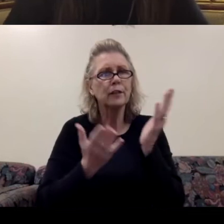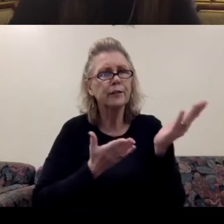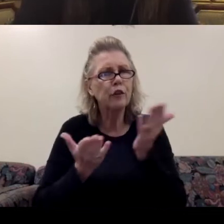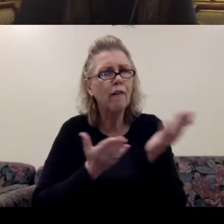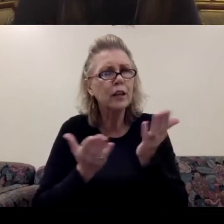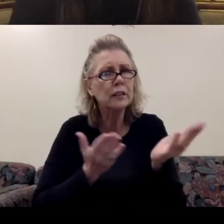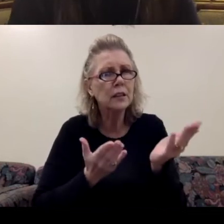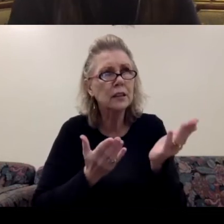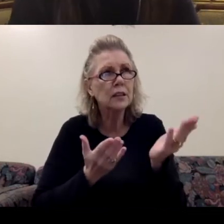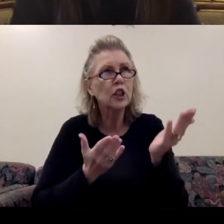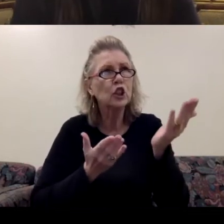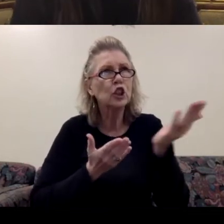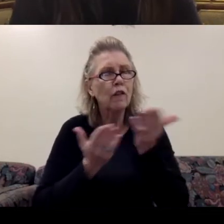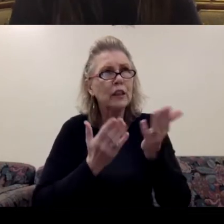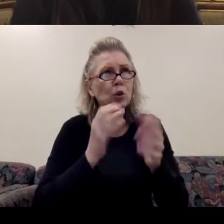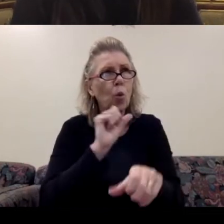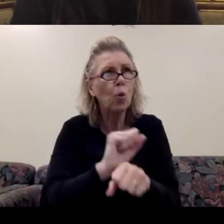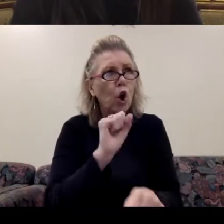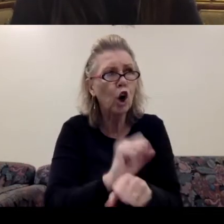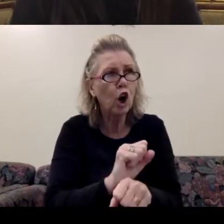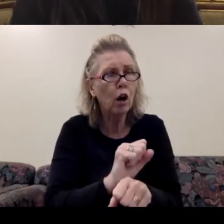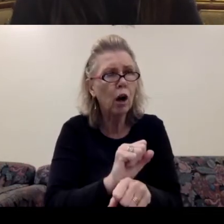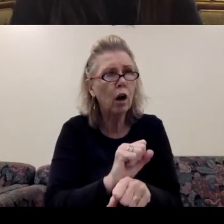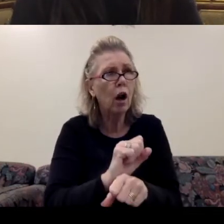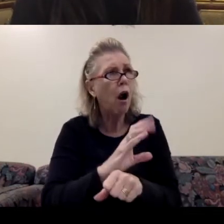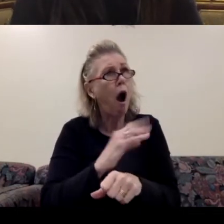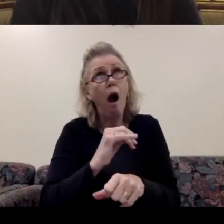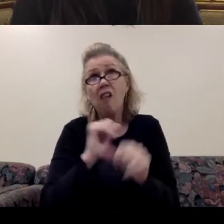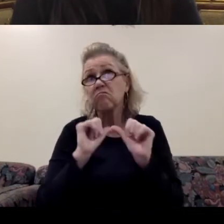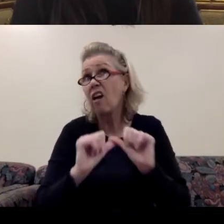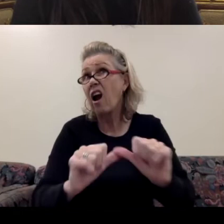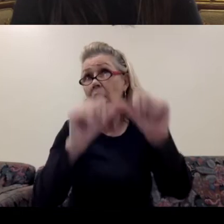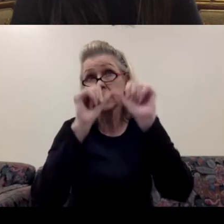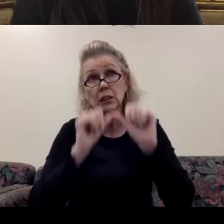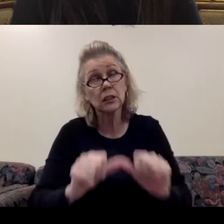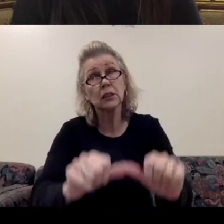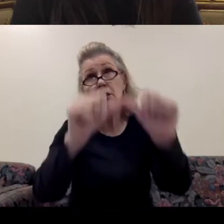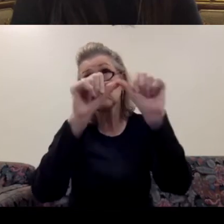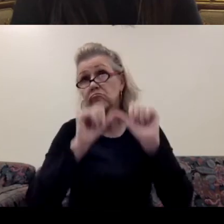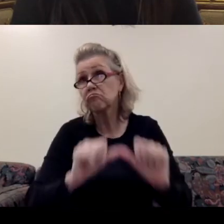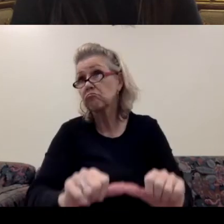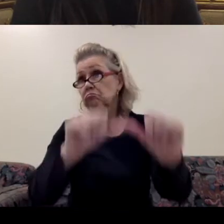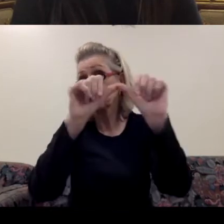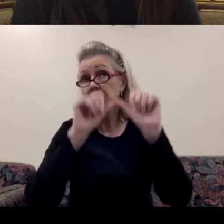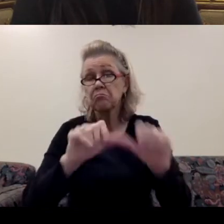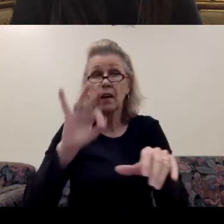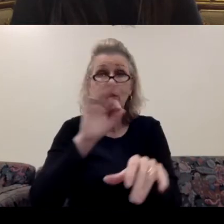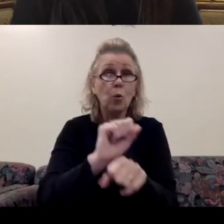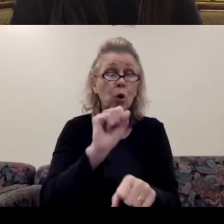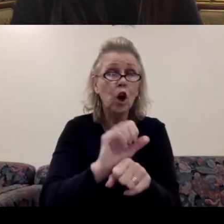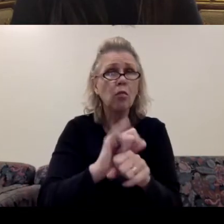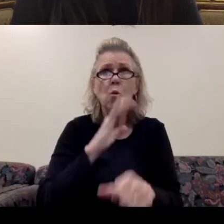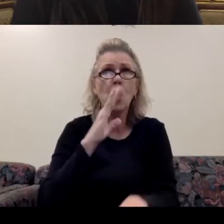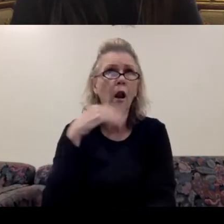of service work, of endlessness, endlessness of work that will be